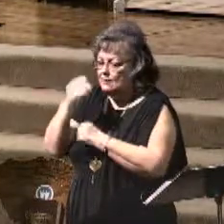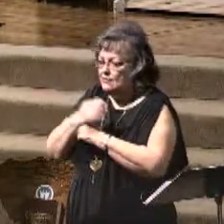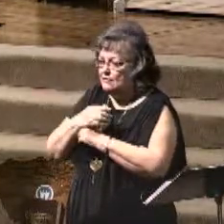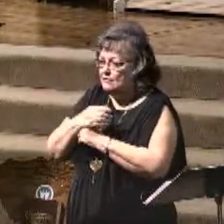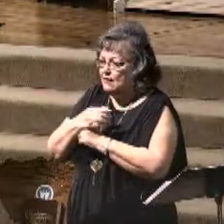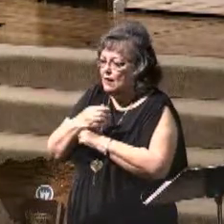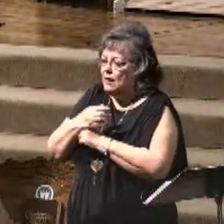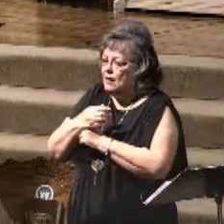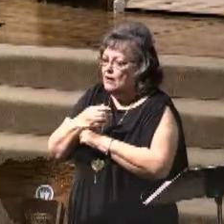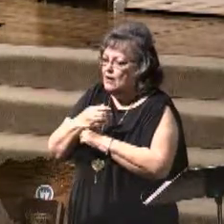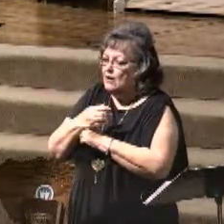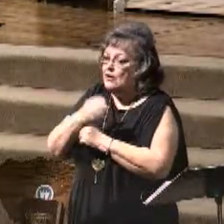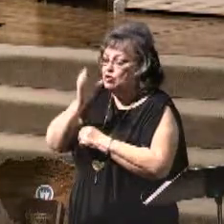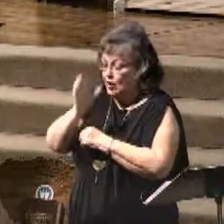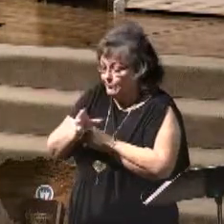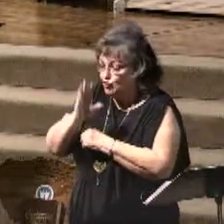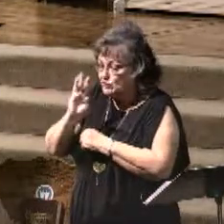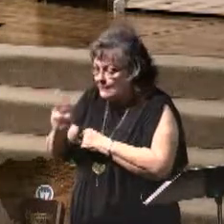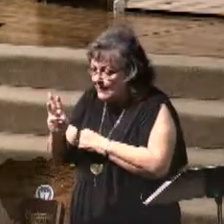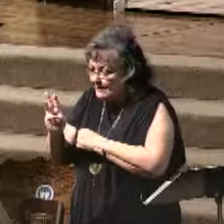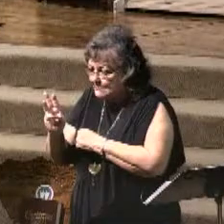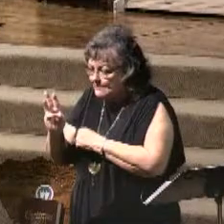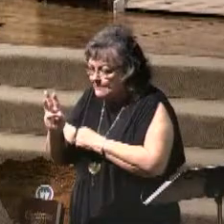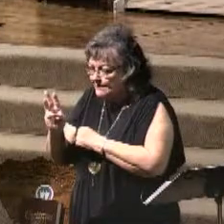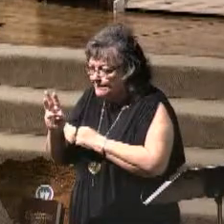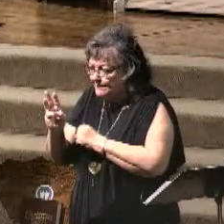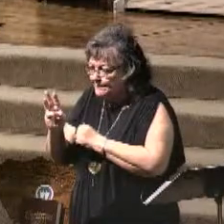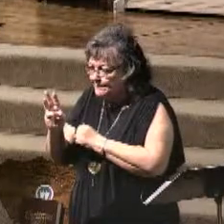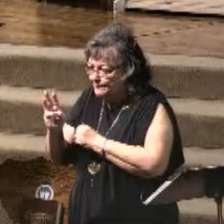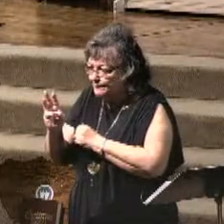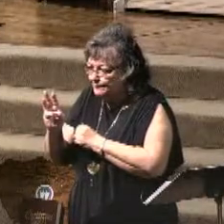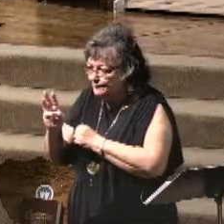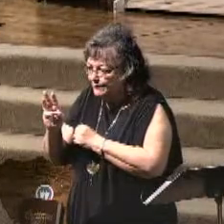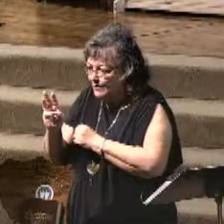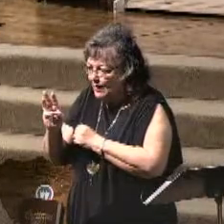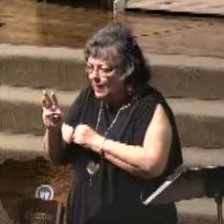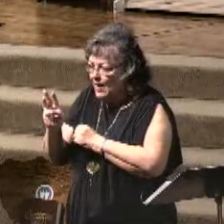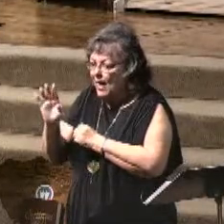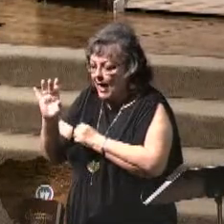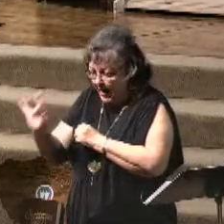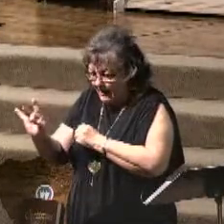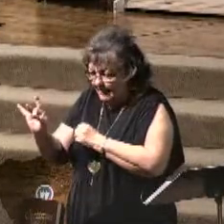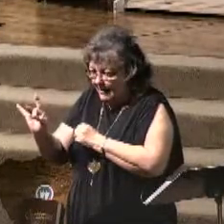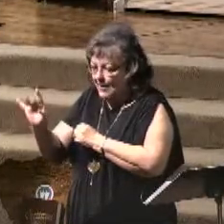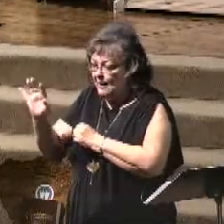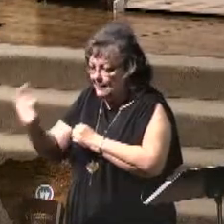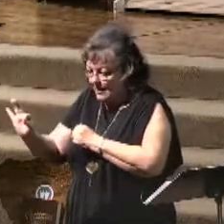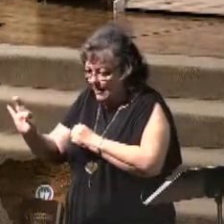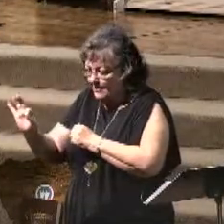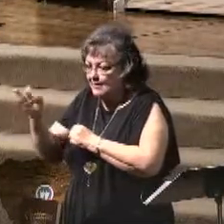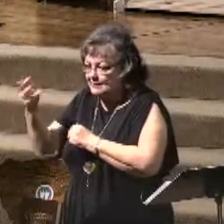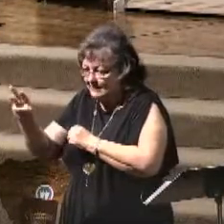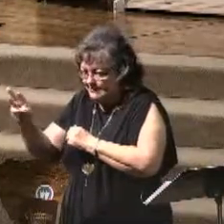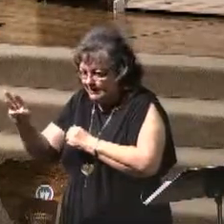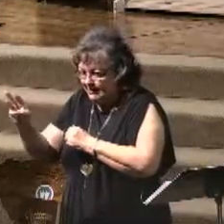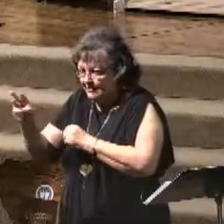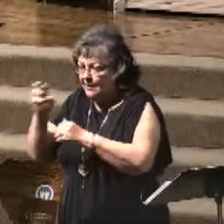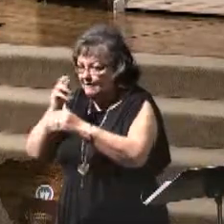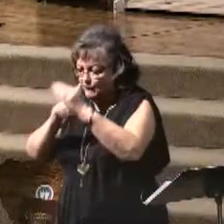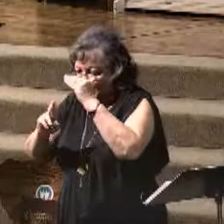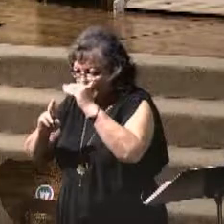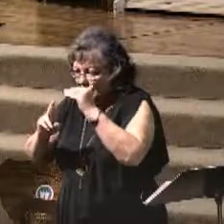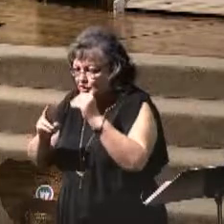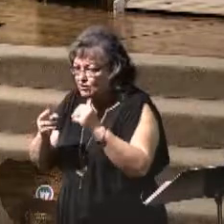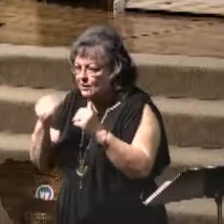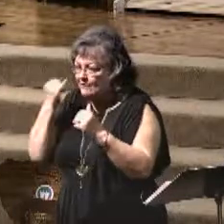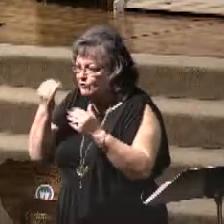tribulation. And because chapter 6, chapter 6, chapter 8 and 9, and chapter 16 of Revelation. If you